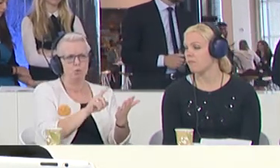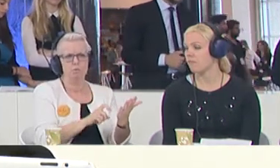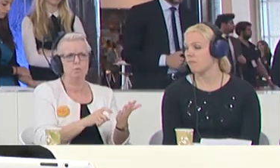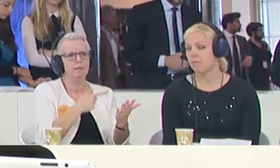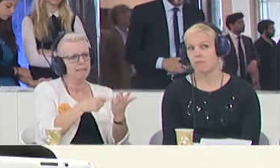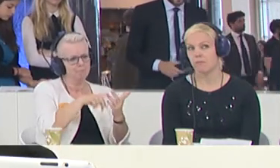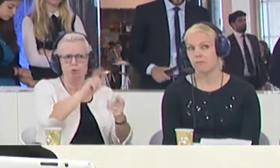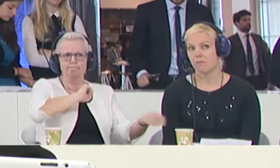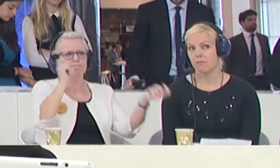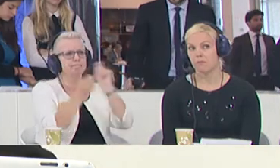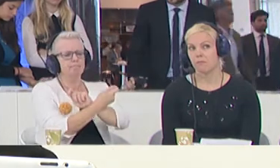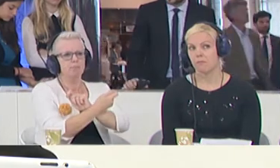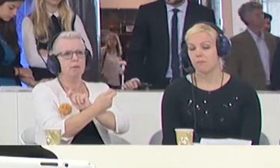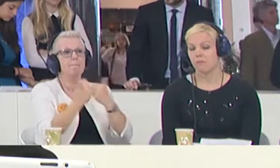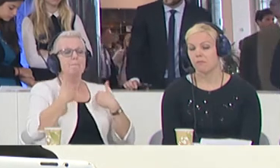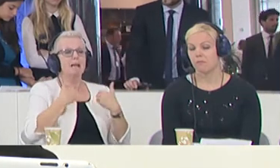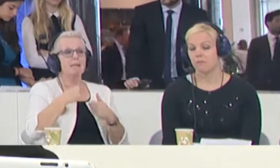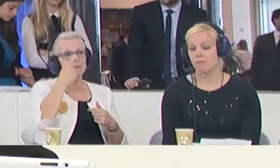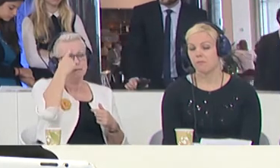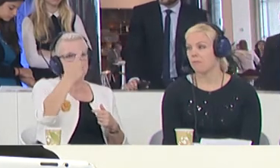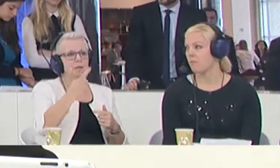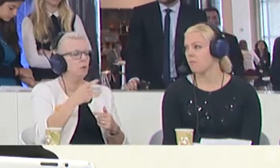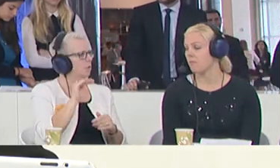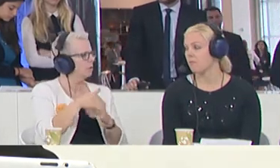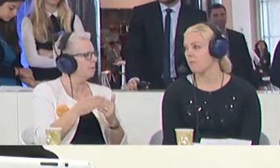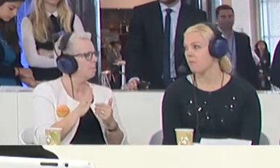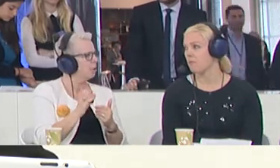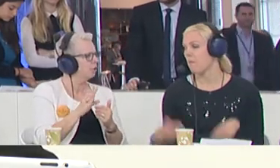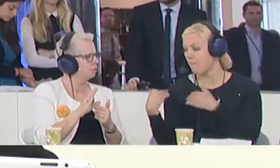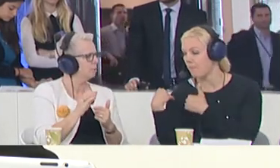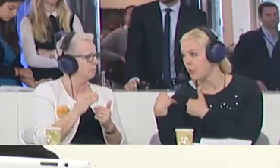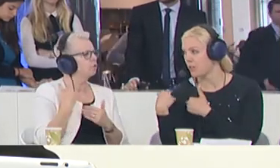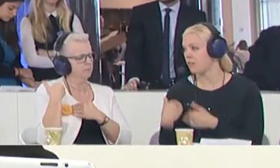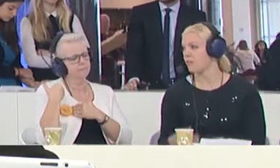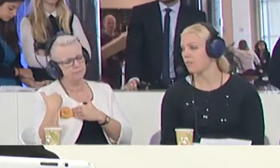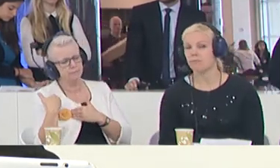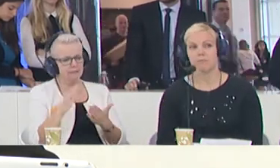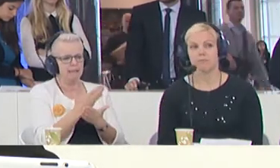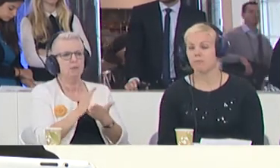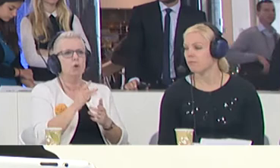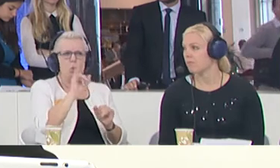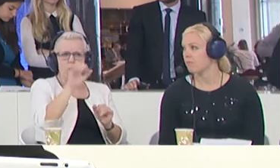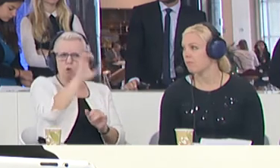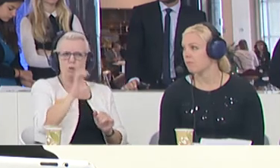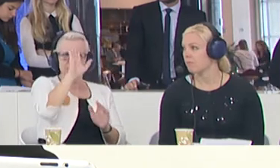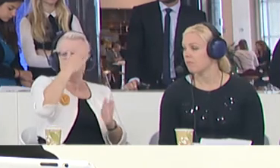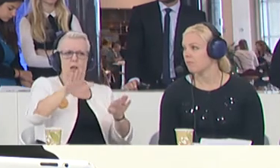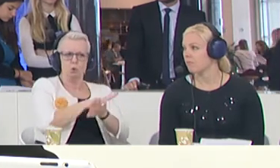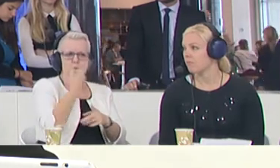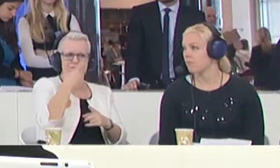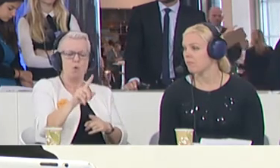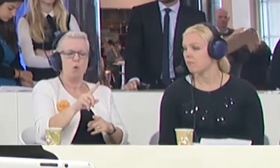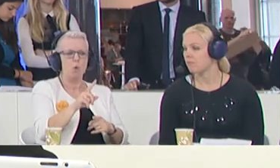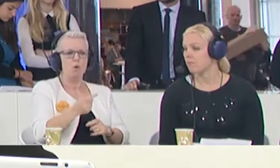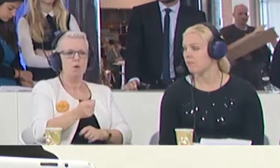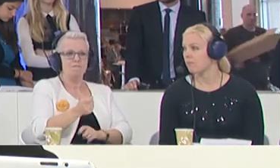change. I think, you people speak about burden sharing. Maybe it would be more reasonable to say, what will Europe do to share the responsibility